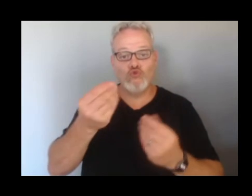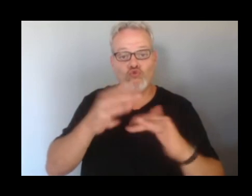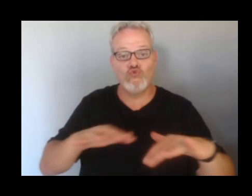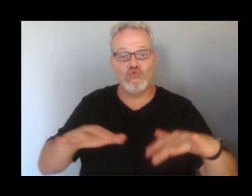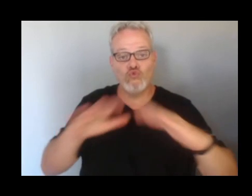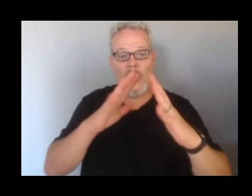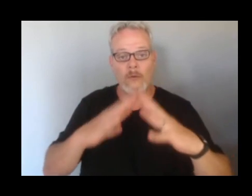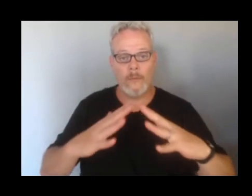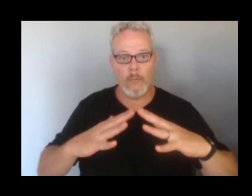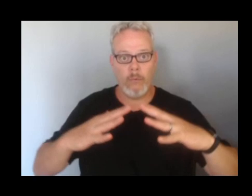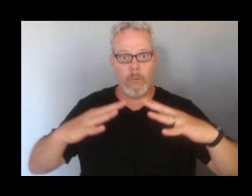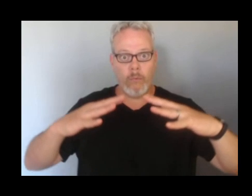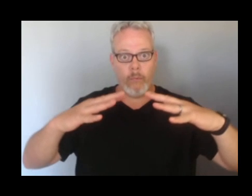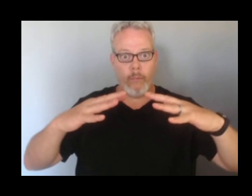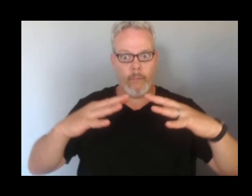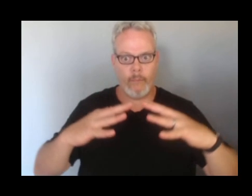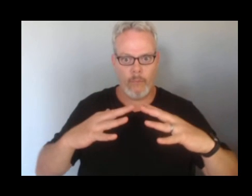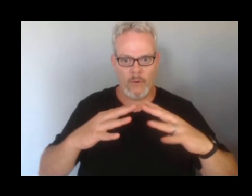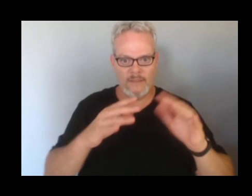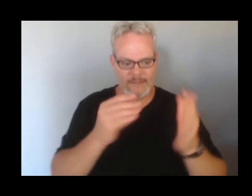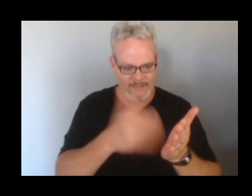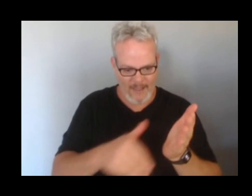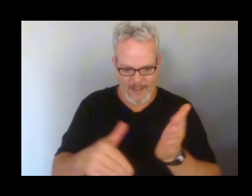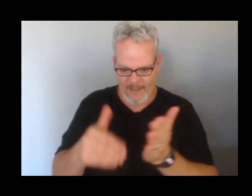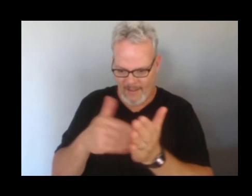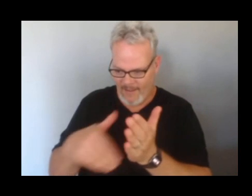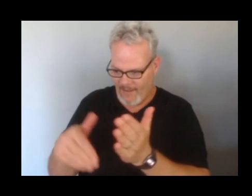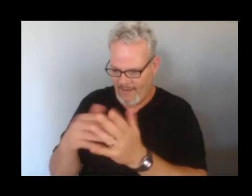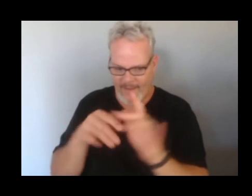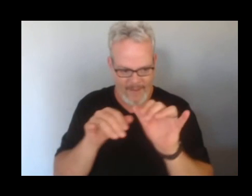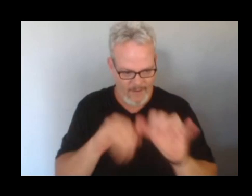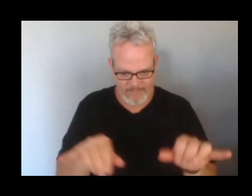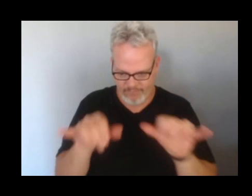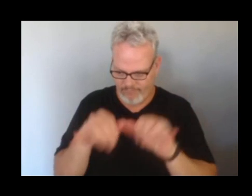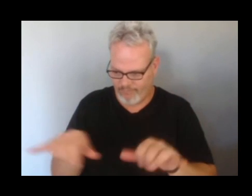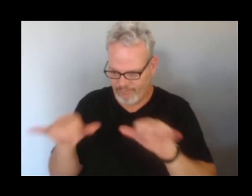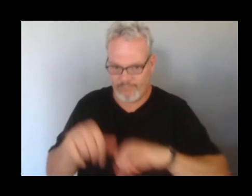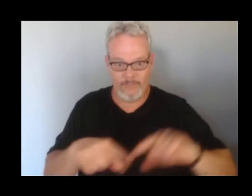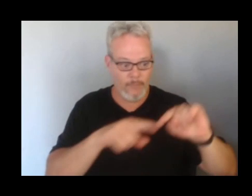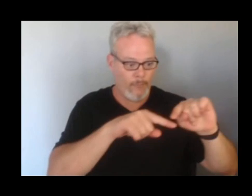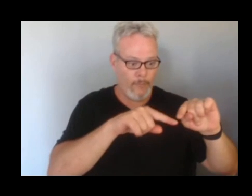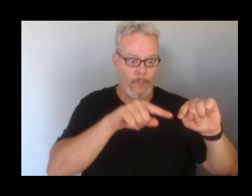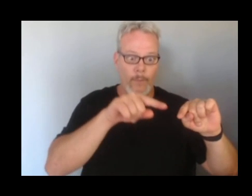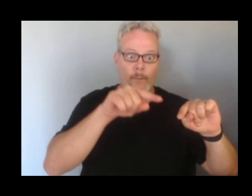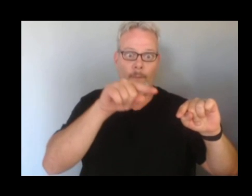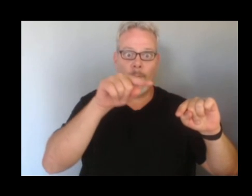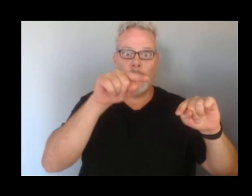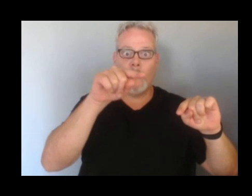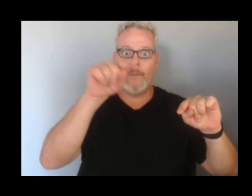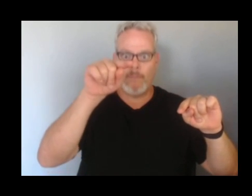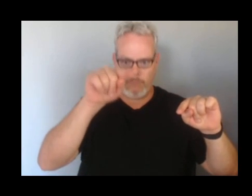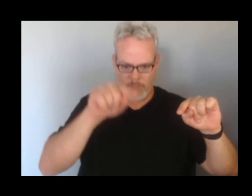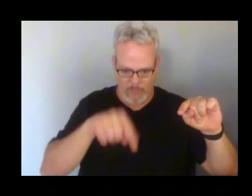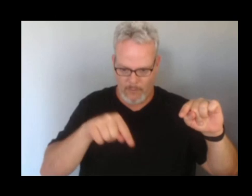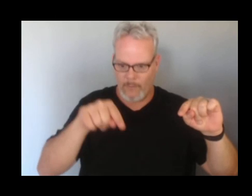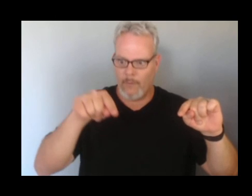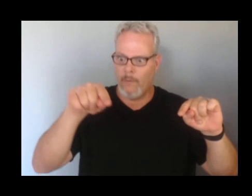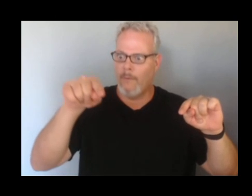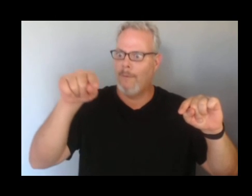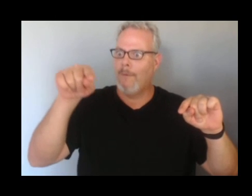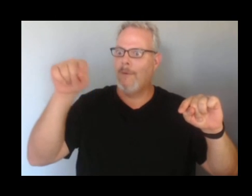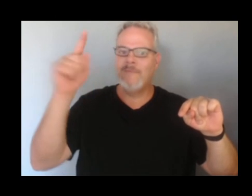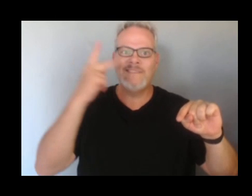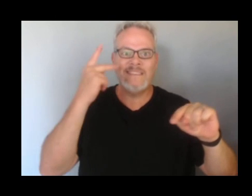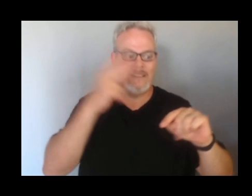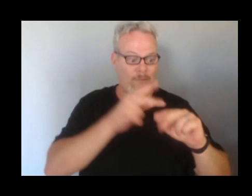same cycle as before, with inflation tracking the accumulation of magma before the episode,